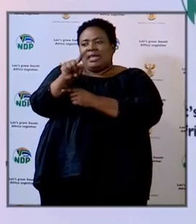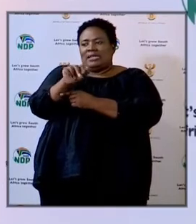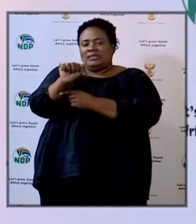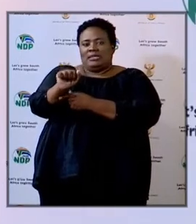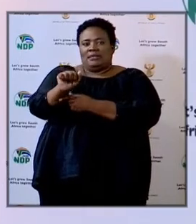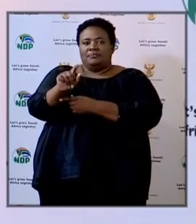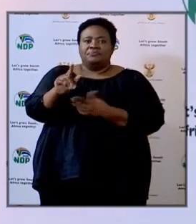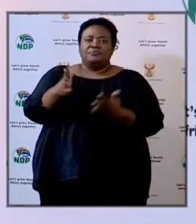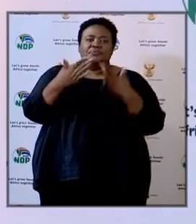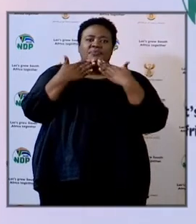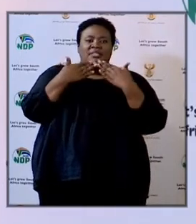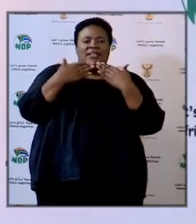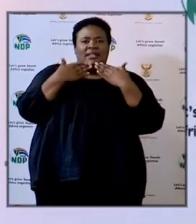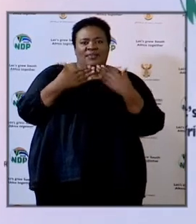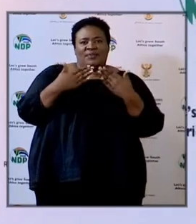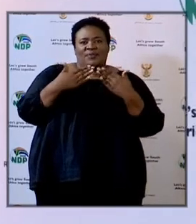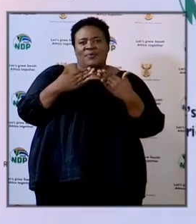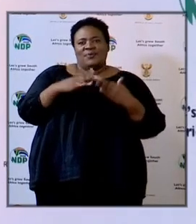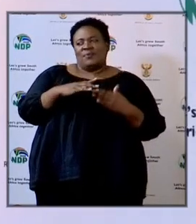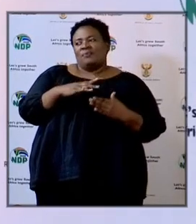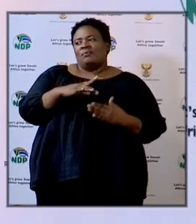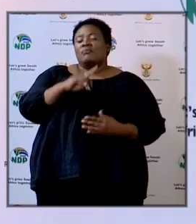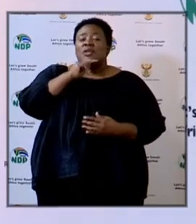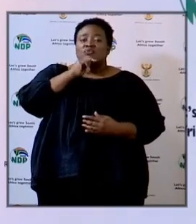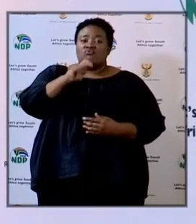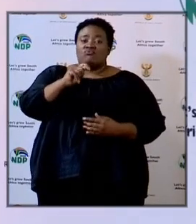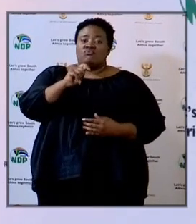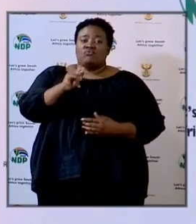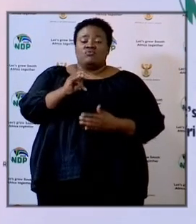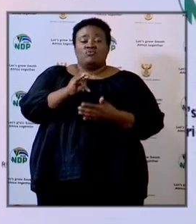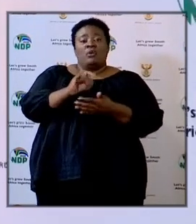thank you so much truly appreciate the opportunity